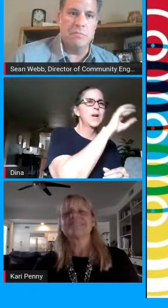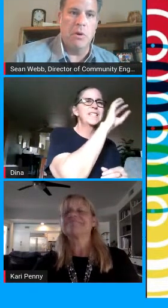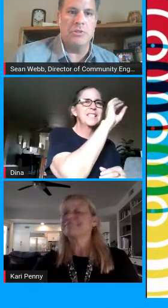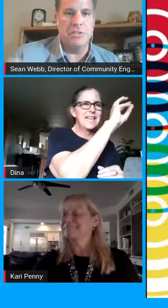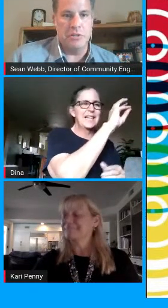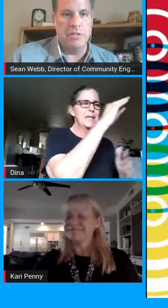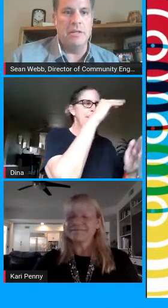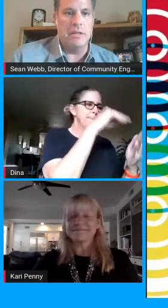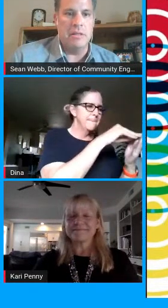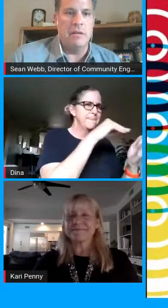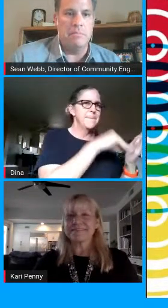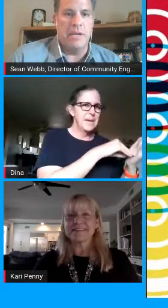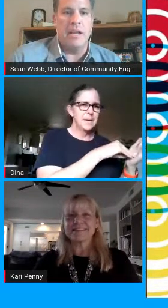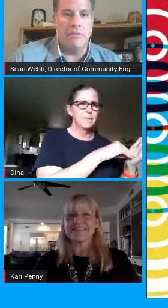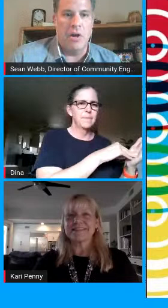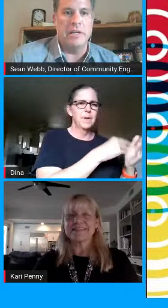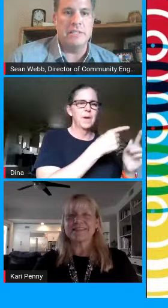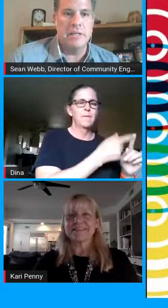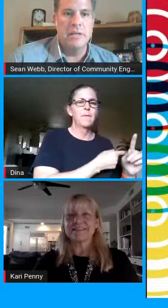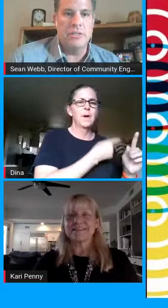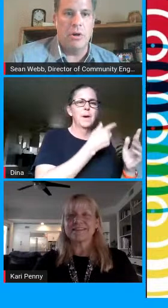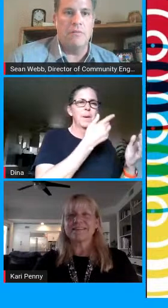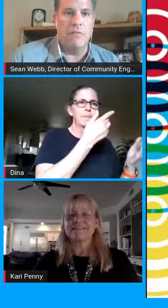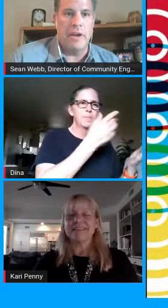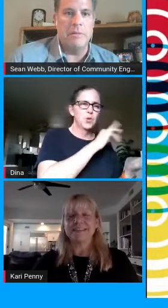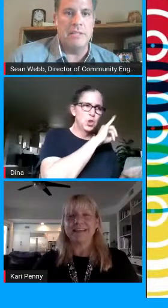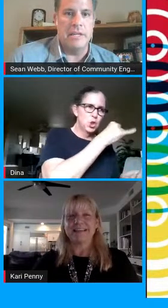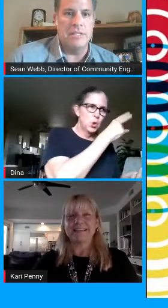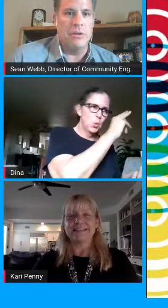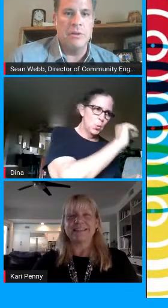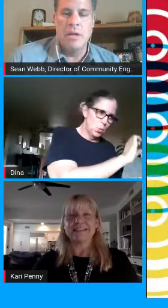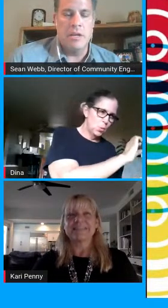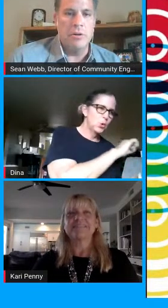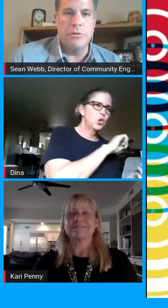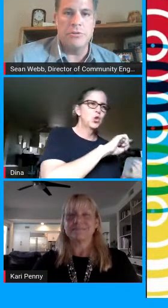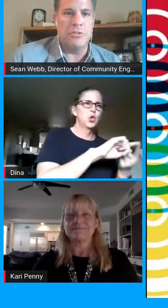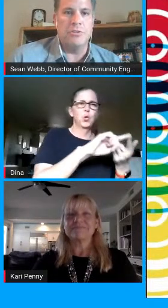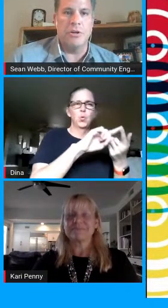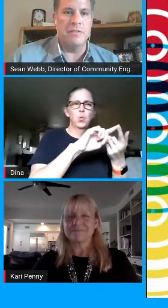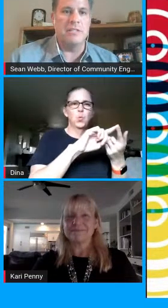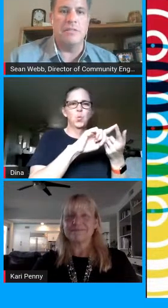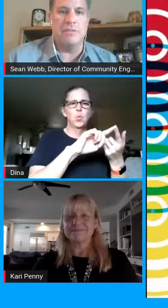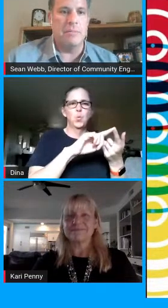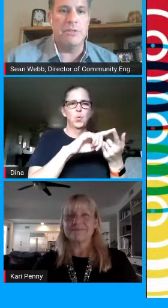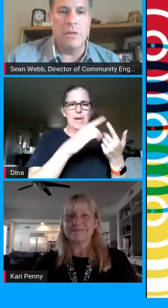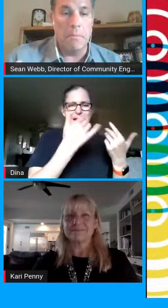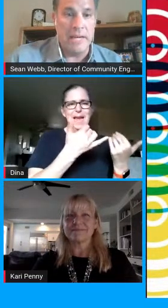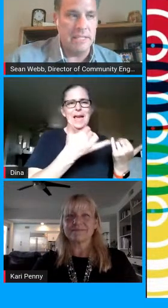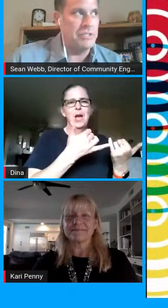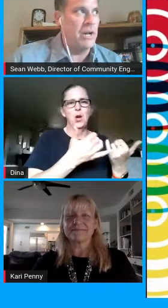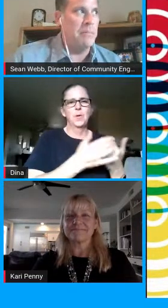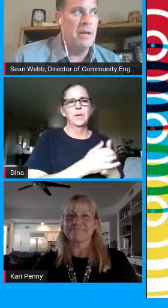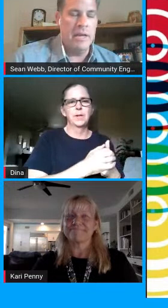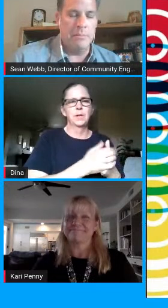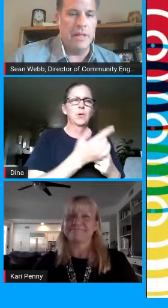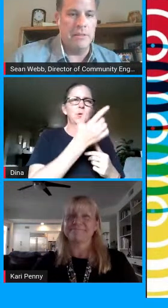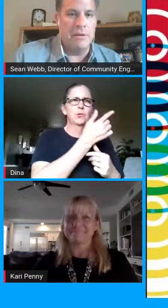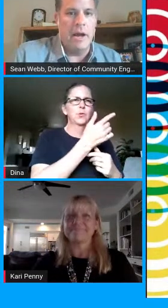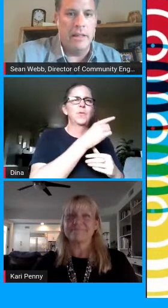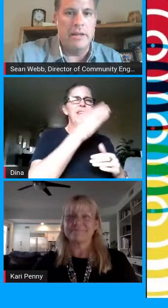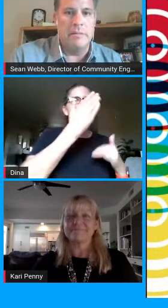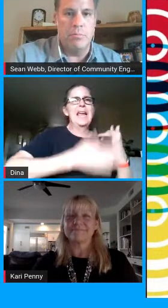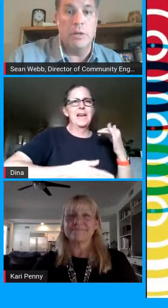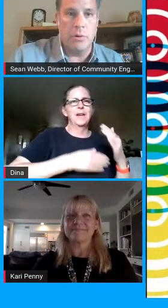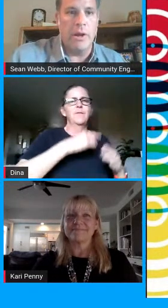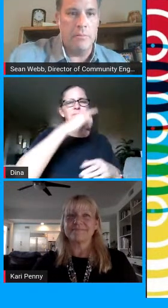served since march until the the beginning of august to all of our families in need so you know nutritional services and their team are doing an amazing job and i'm